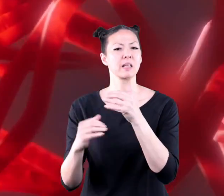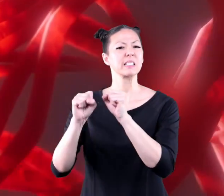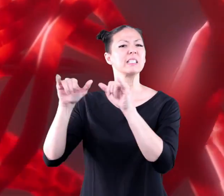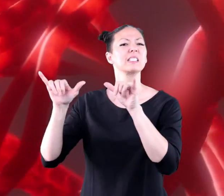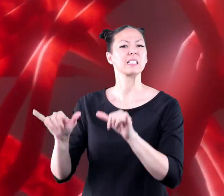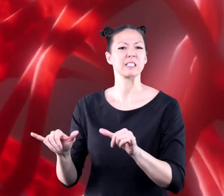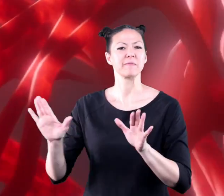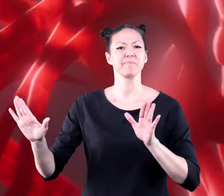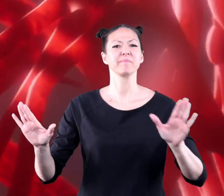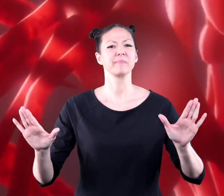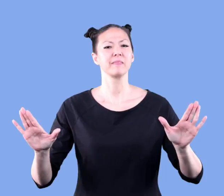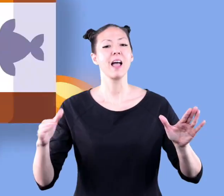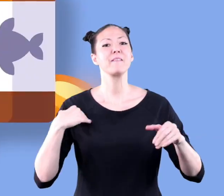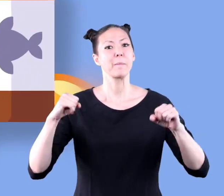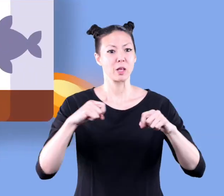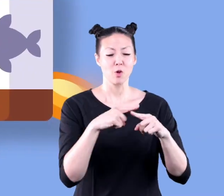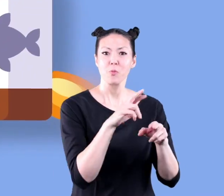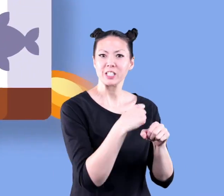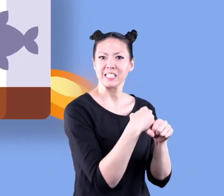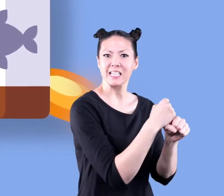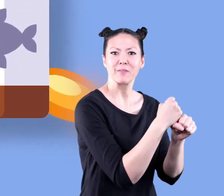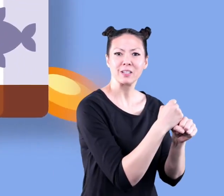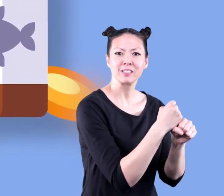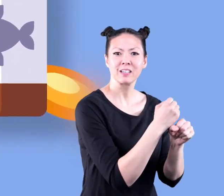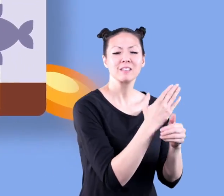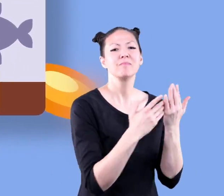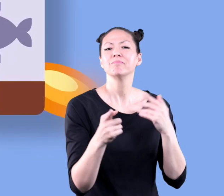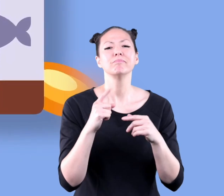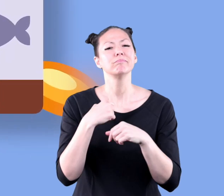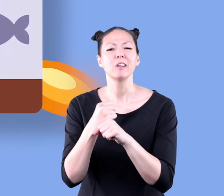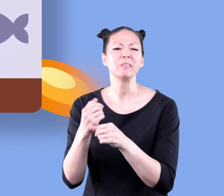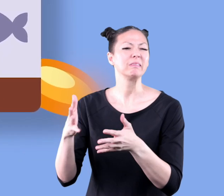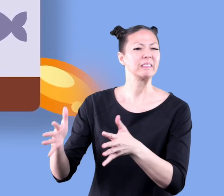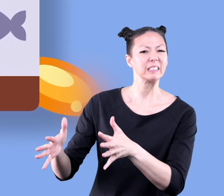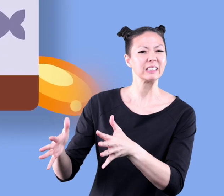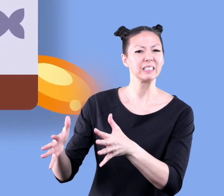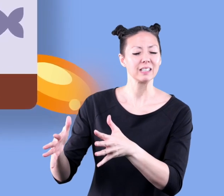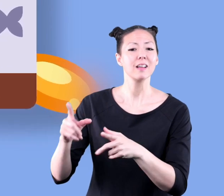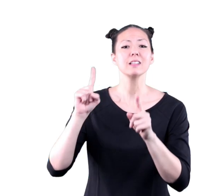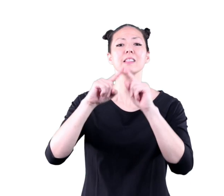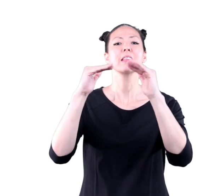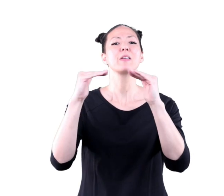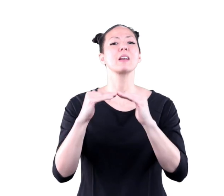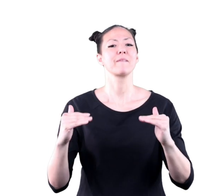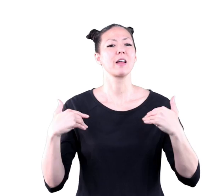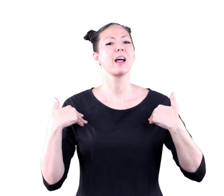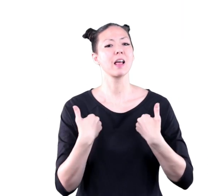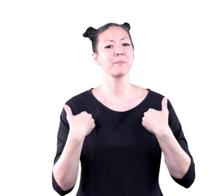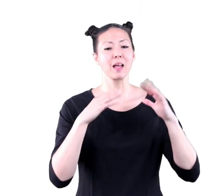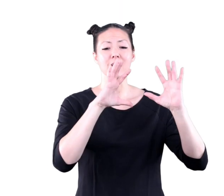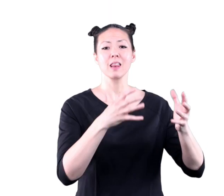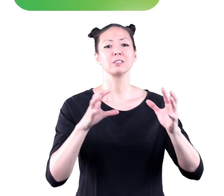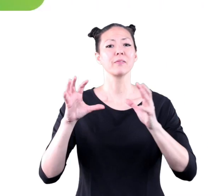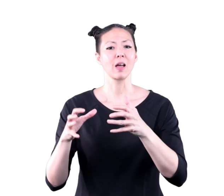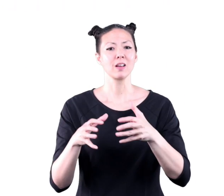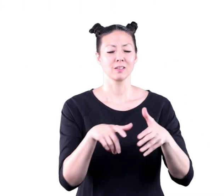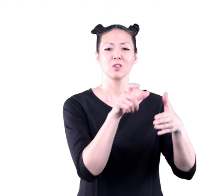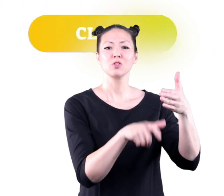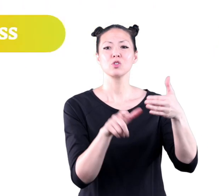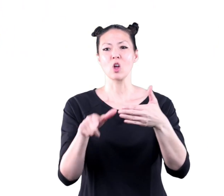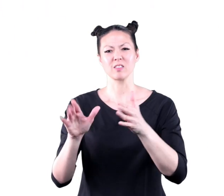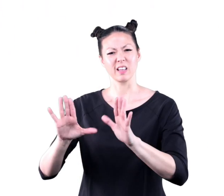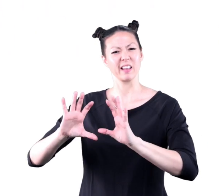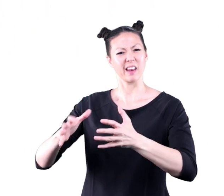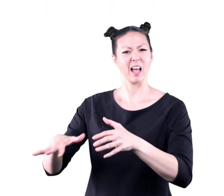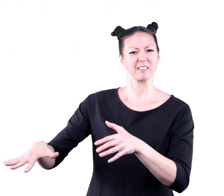vascular system but their ability to regenerate is usually poor the next level in the animal classification